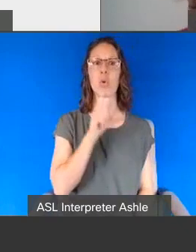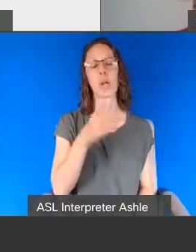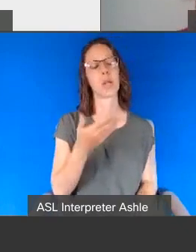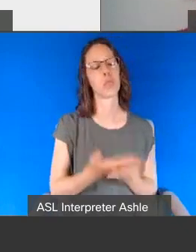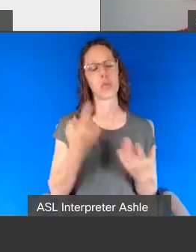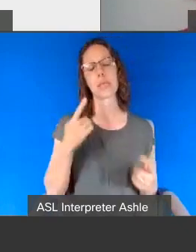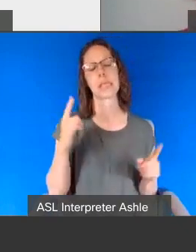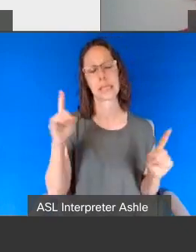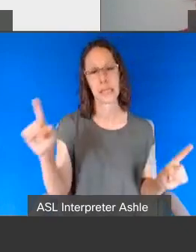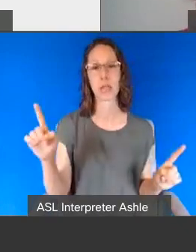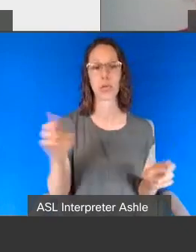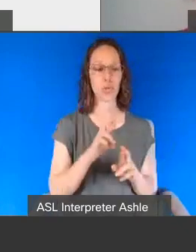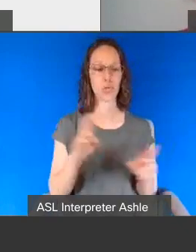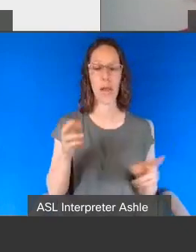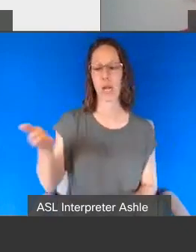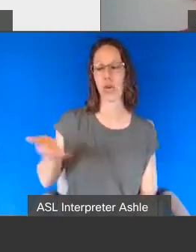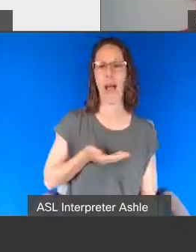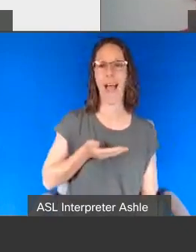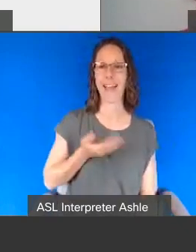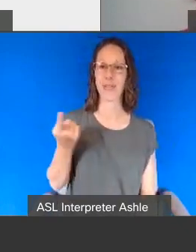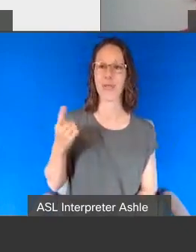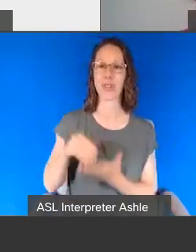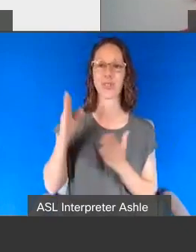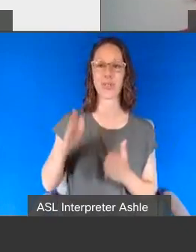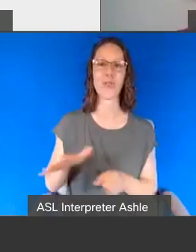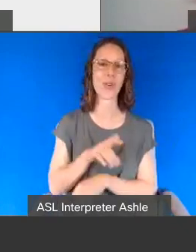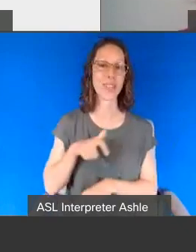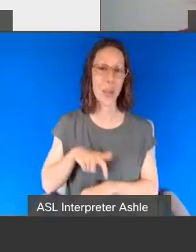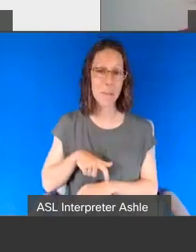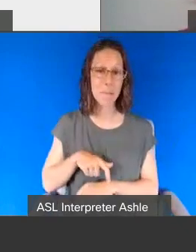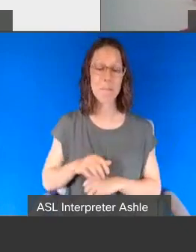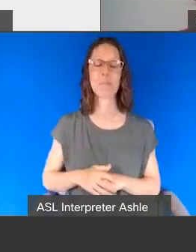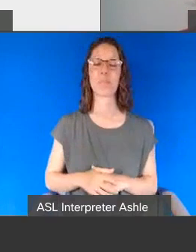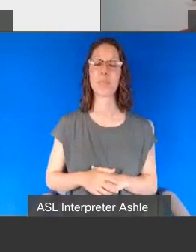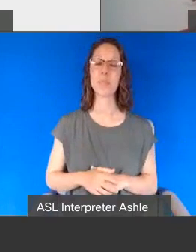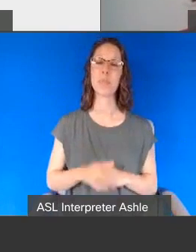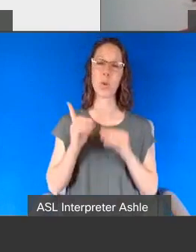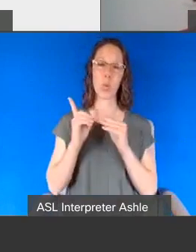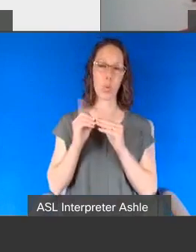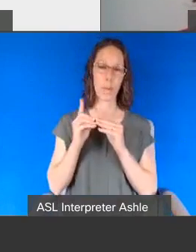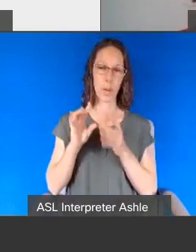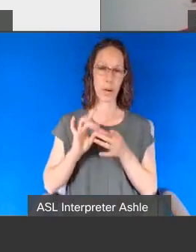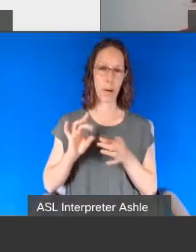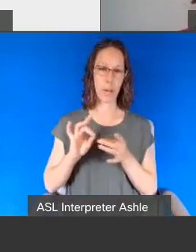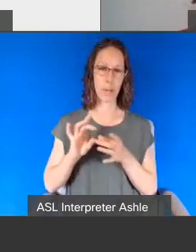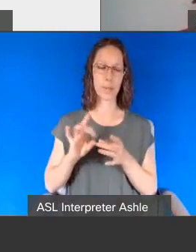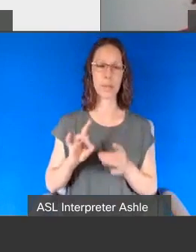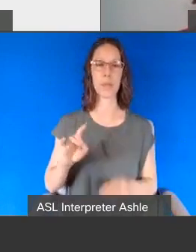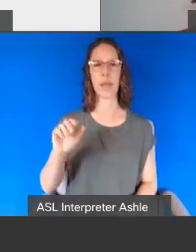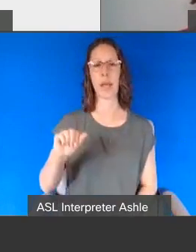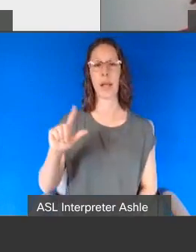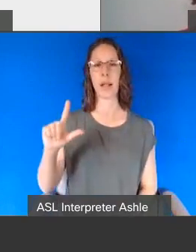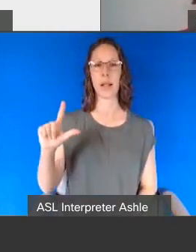successful they're getting ready to hire one of them full-time and the only other thing i will say is that also in allegheny county